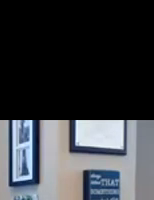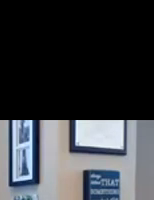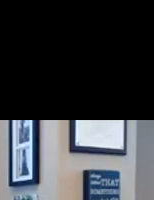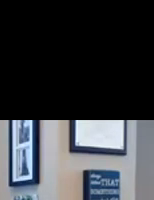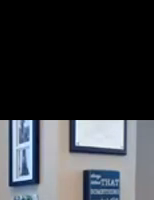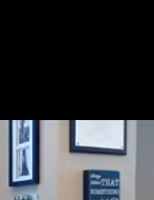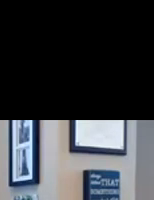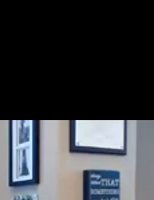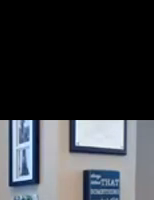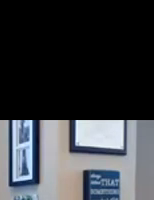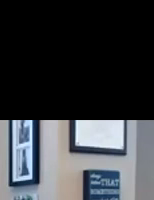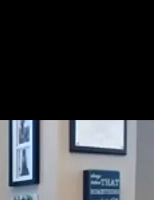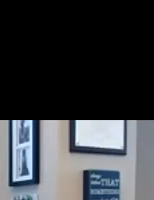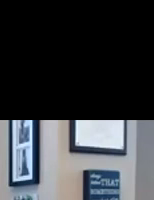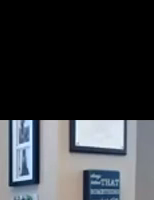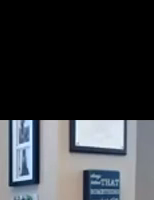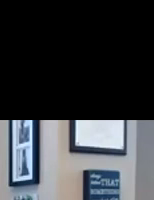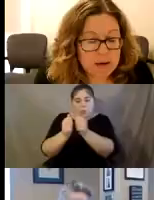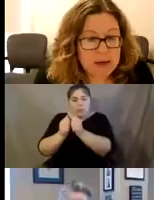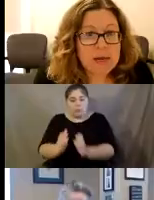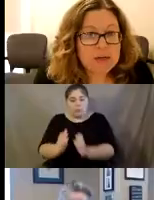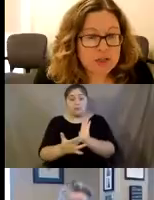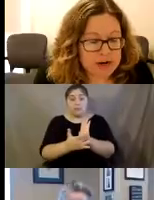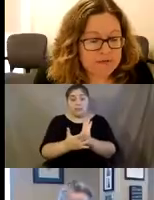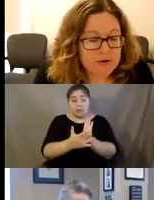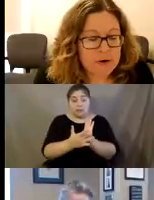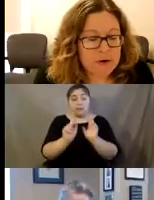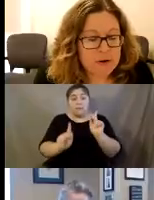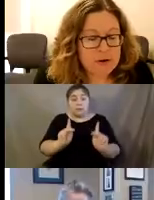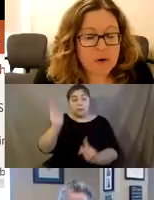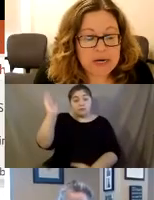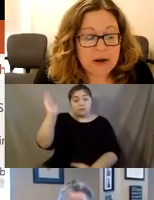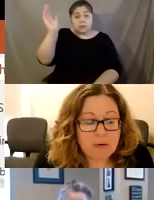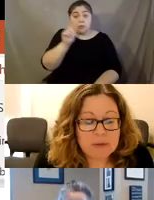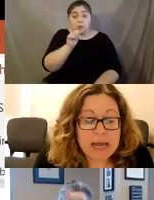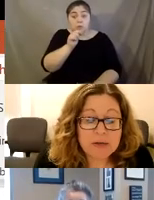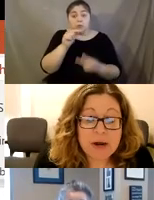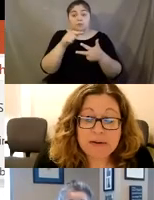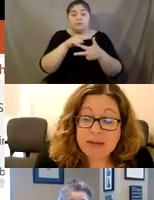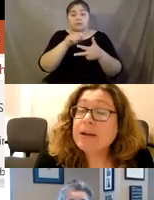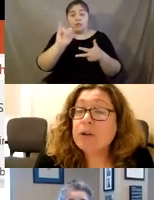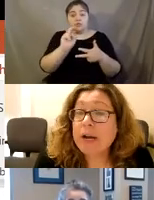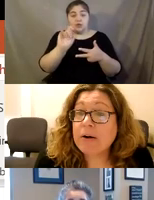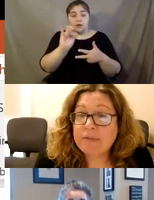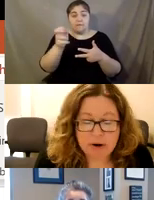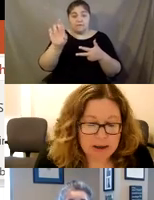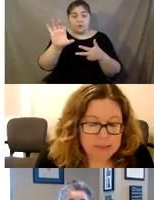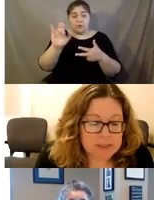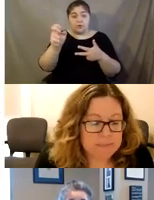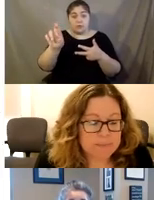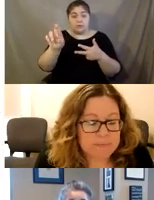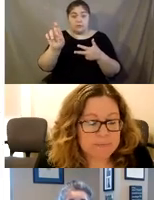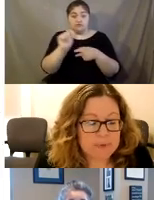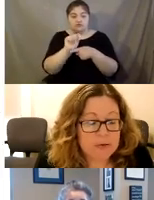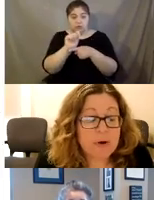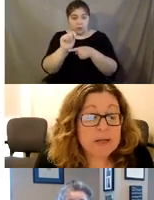technology. And our presenters are Jennifer Cordino, the Elder Advocate and Trainer at VeraHouse,